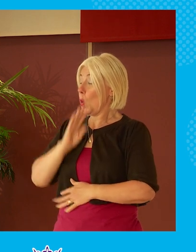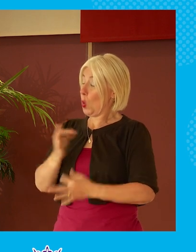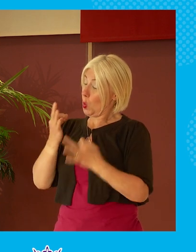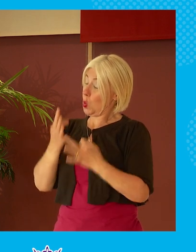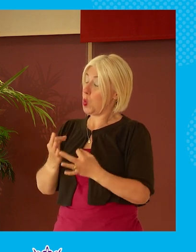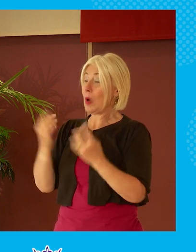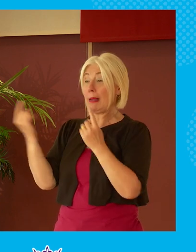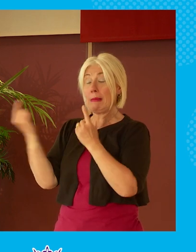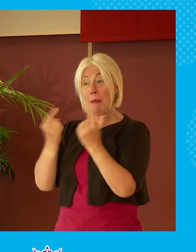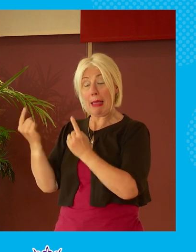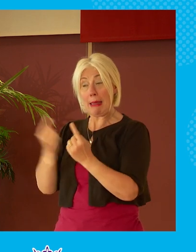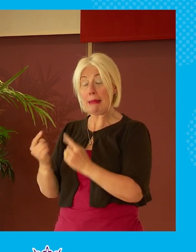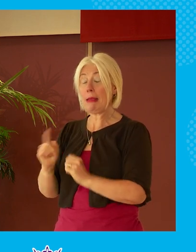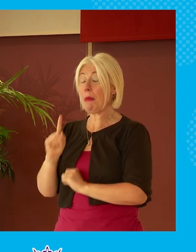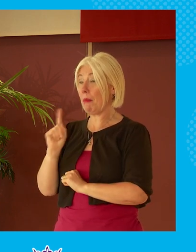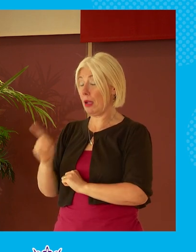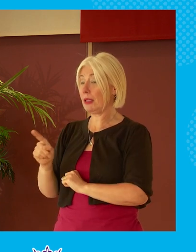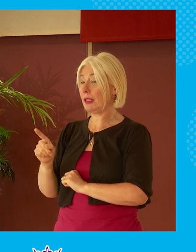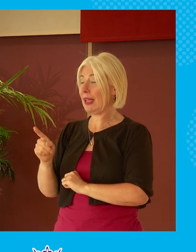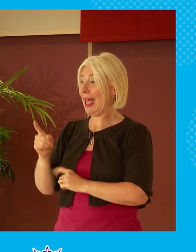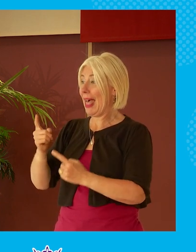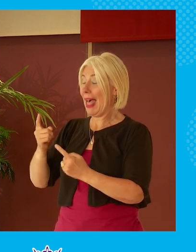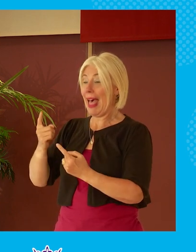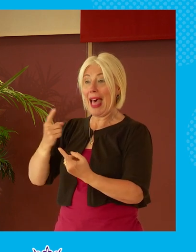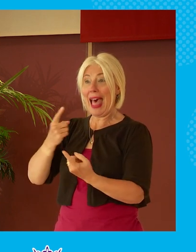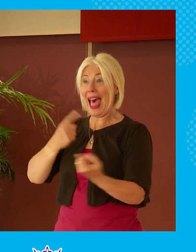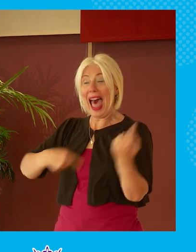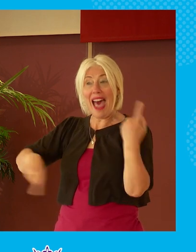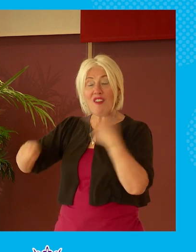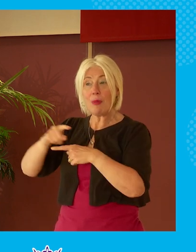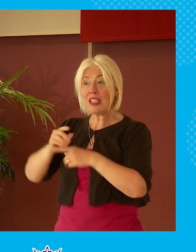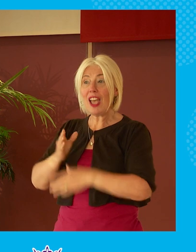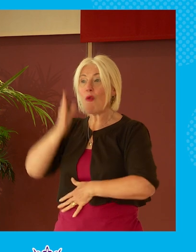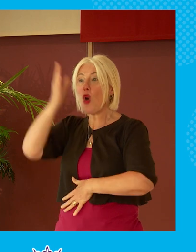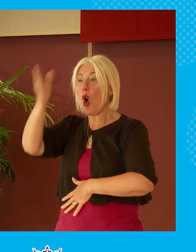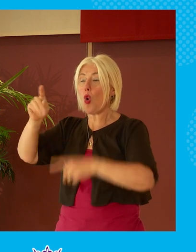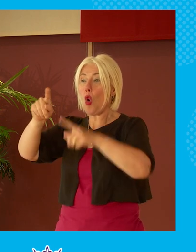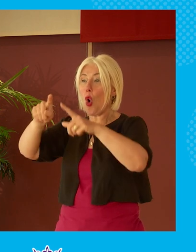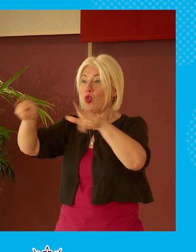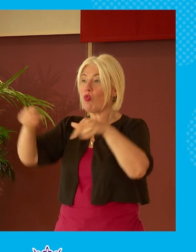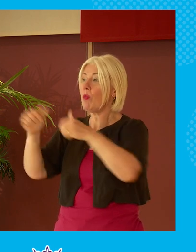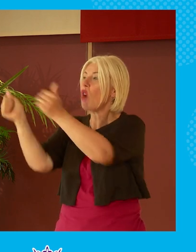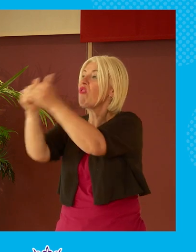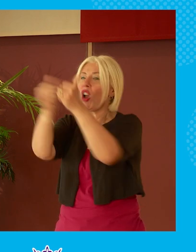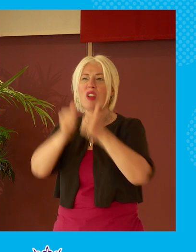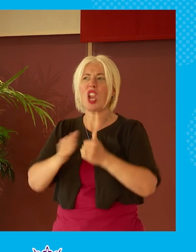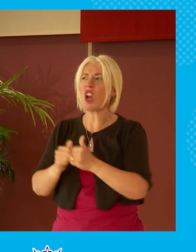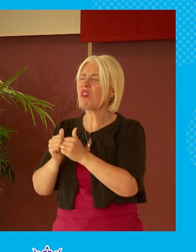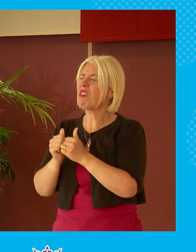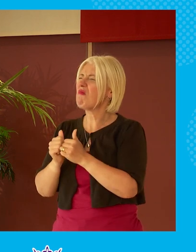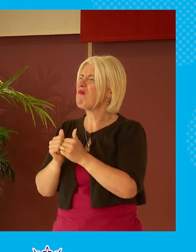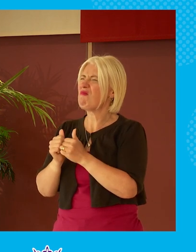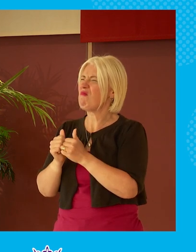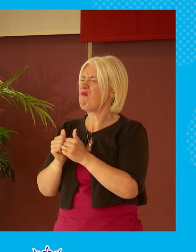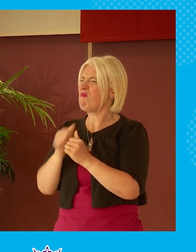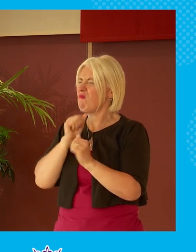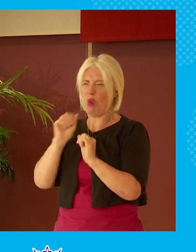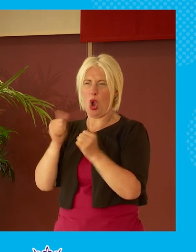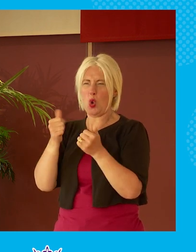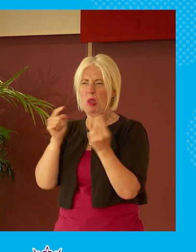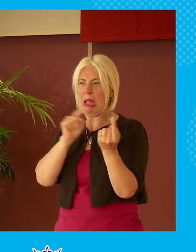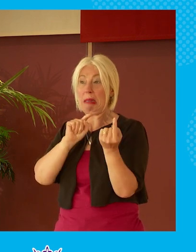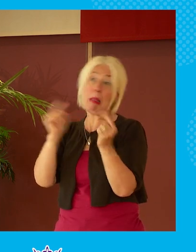with some of the debate around this is that everybody going into the room and agreeing with one another is not a responsible debate it's not